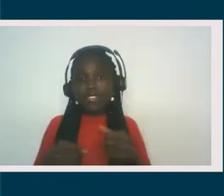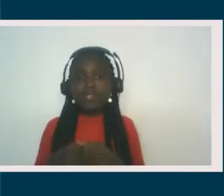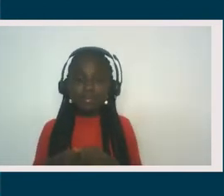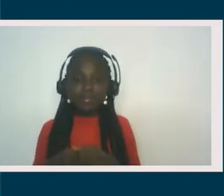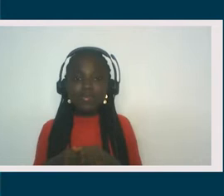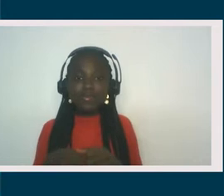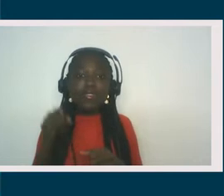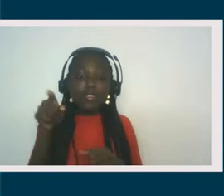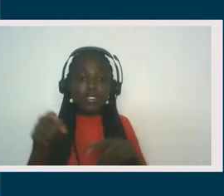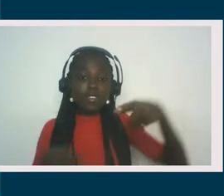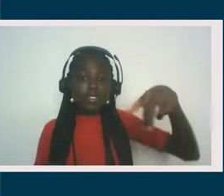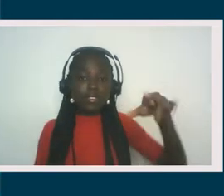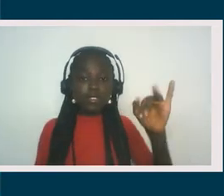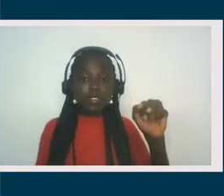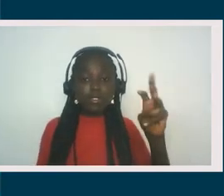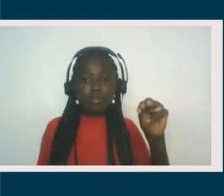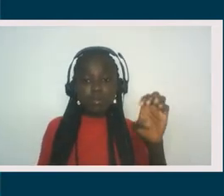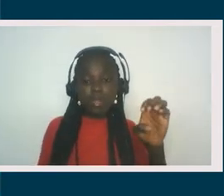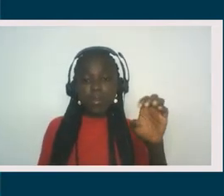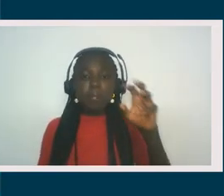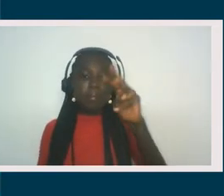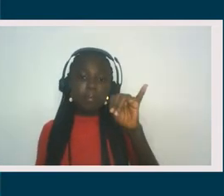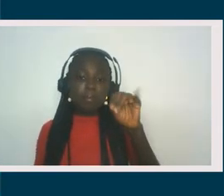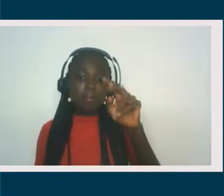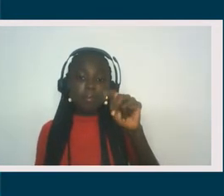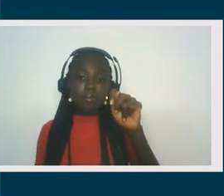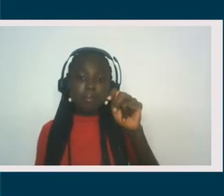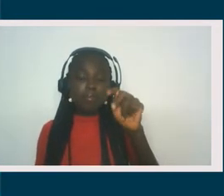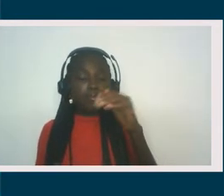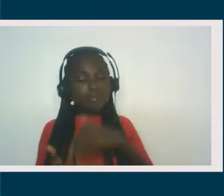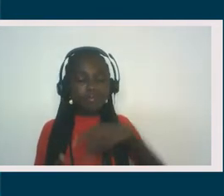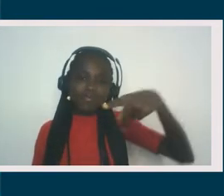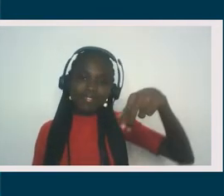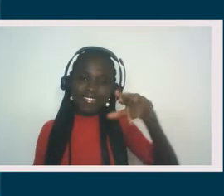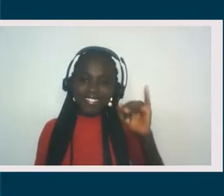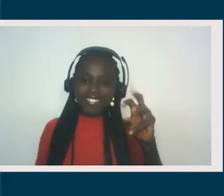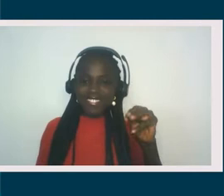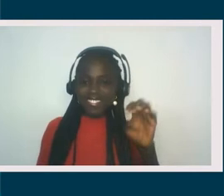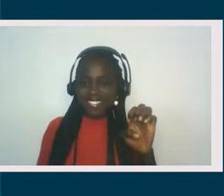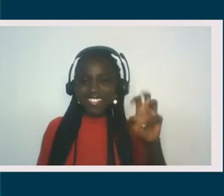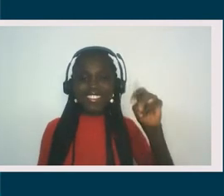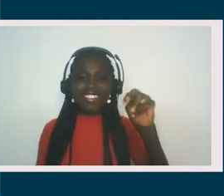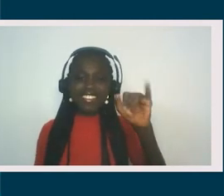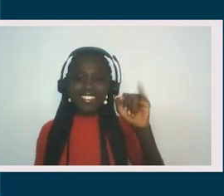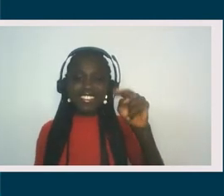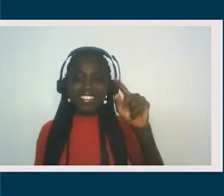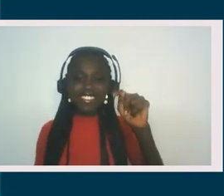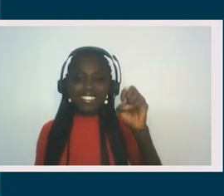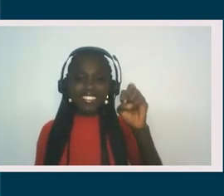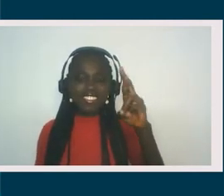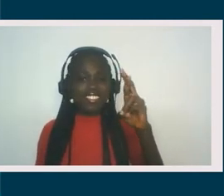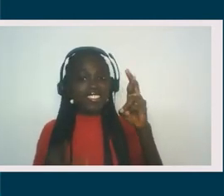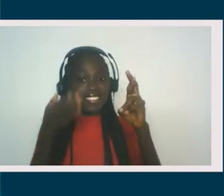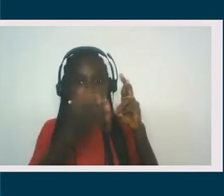of Jamaica. Professor Hamilton, can you, uh, start off by kind of giving